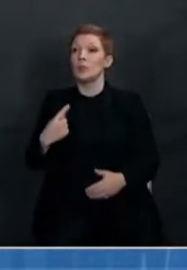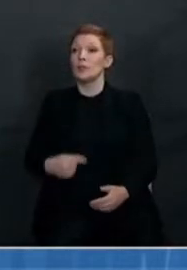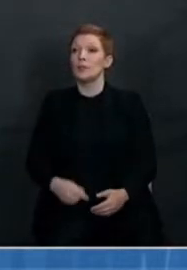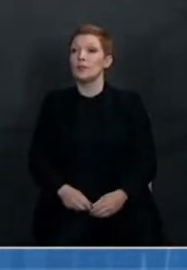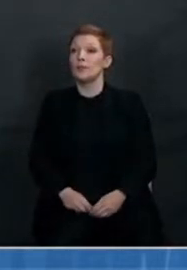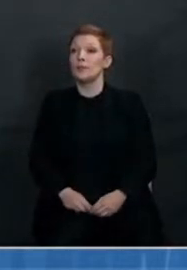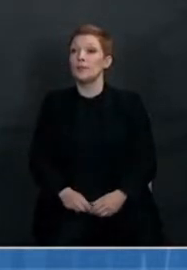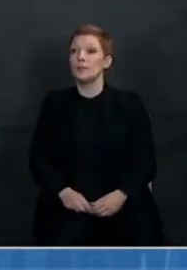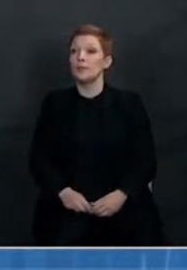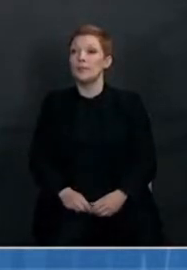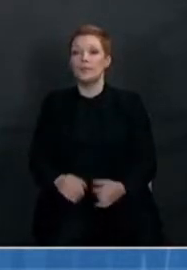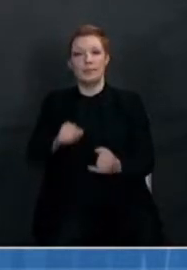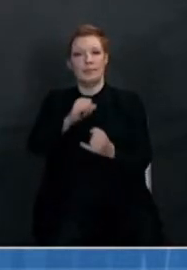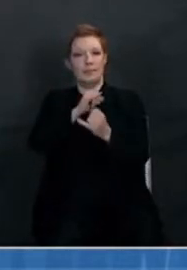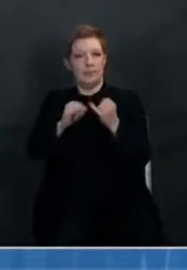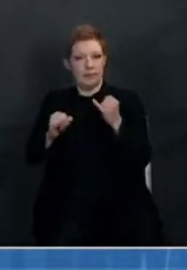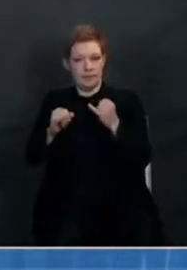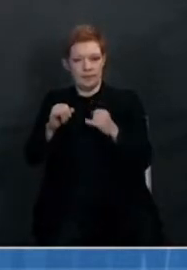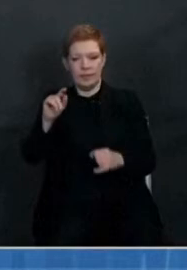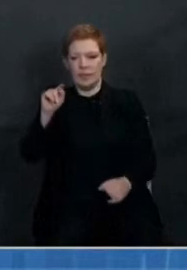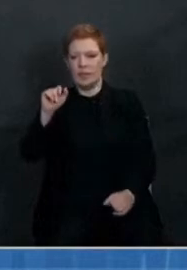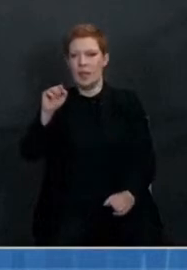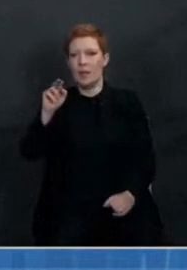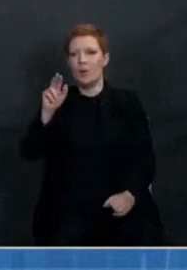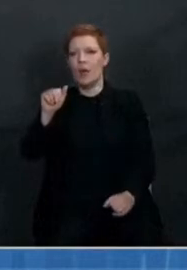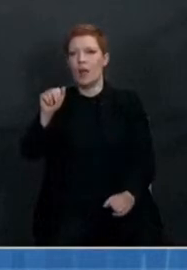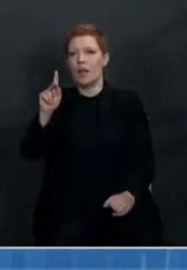All right, last, we'll go to Tamara Keith at NPR.